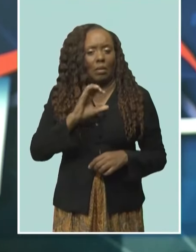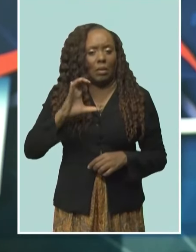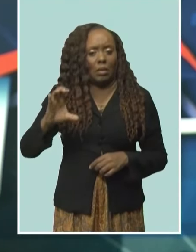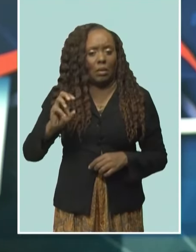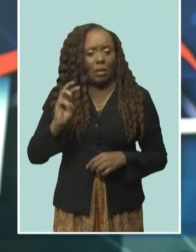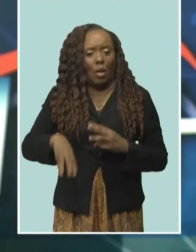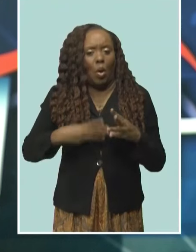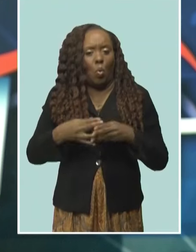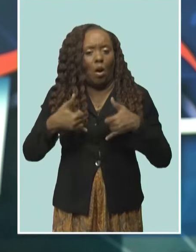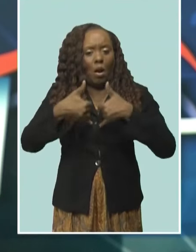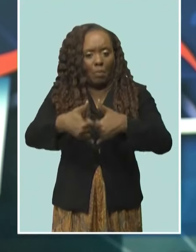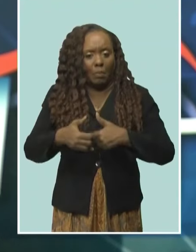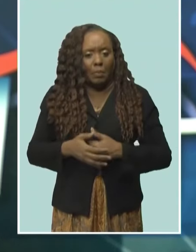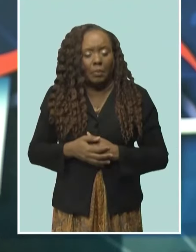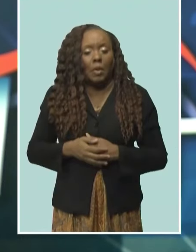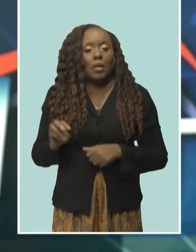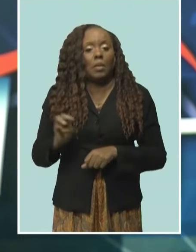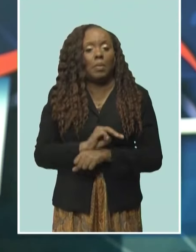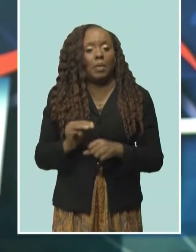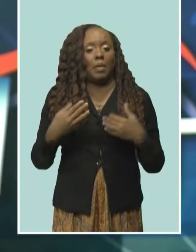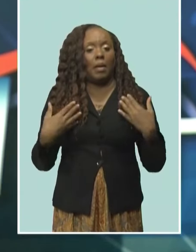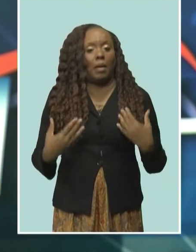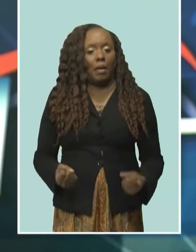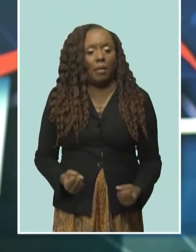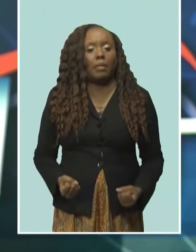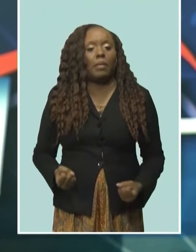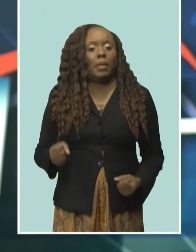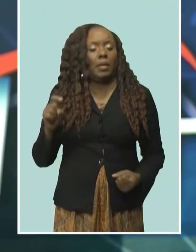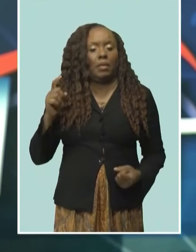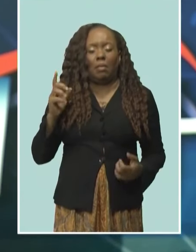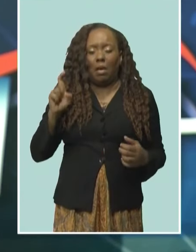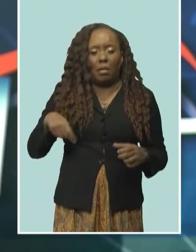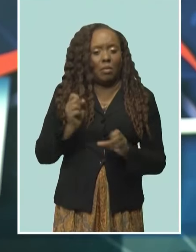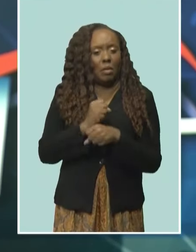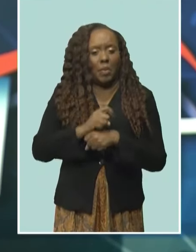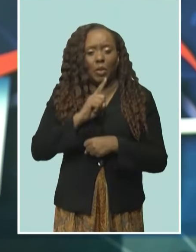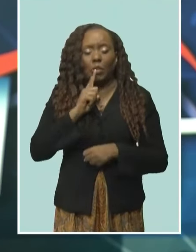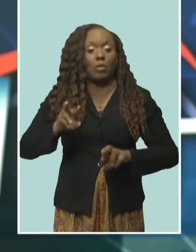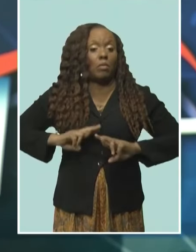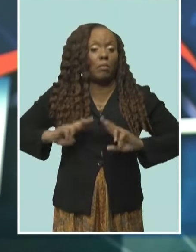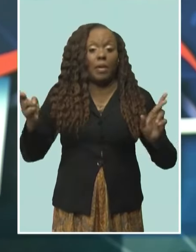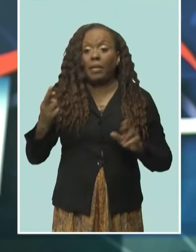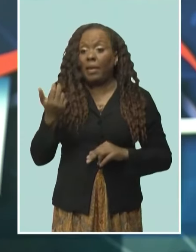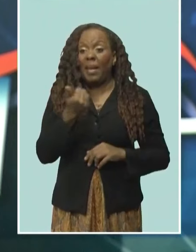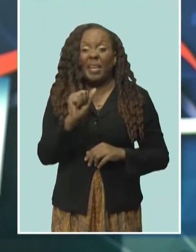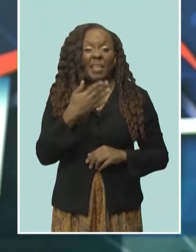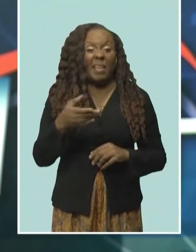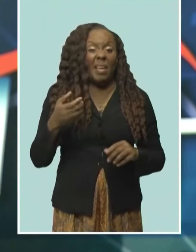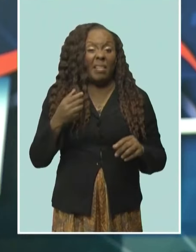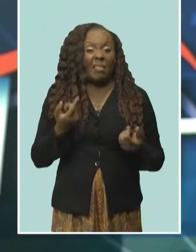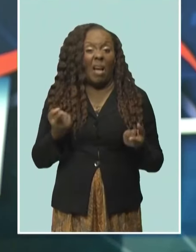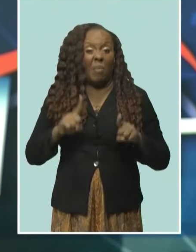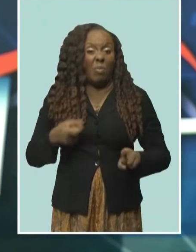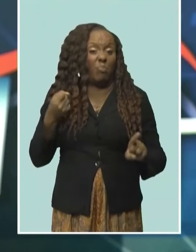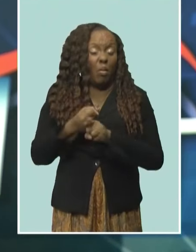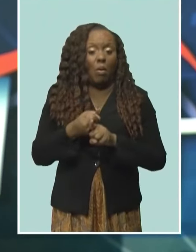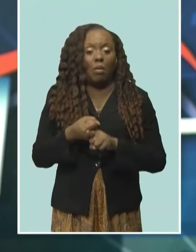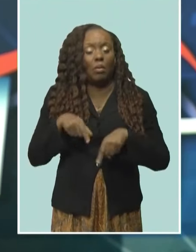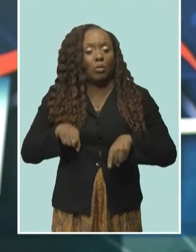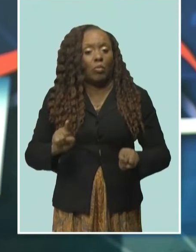Agbowil. She says the Ministry of Health has been tasked with ensuring it is ready to handle any eventuality.